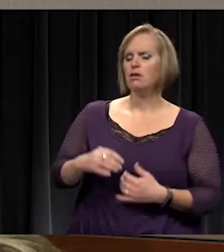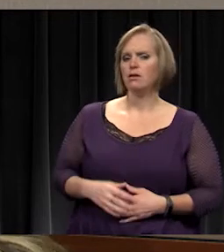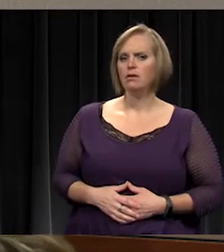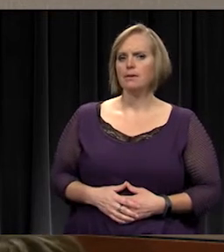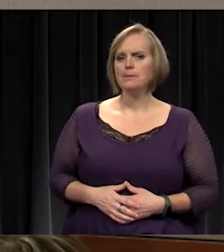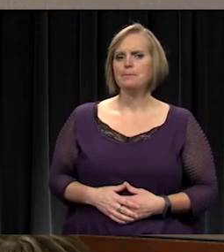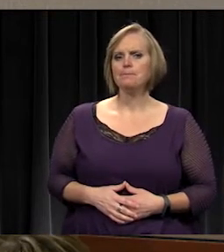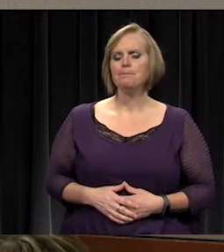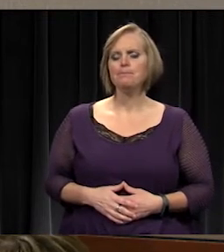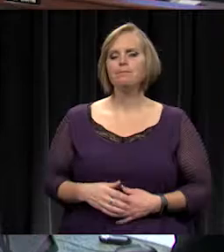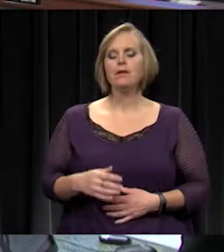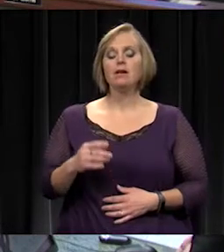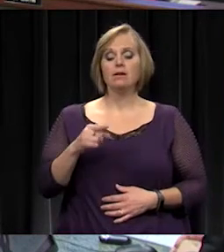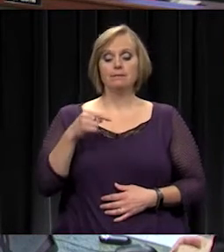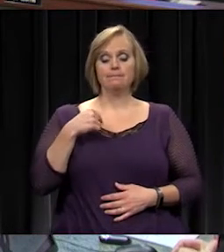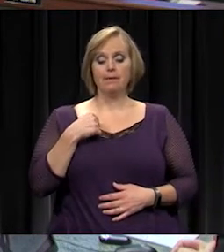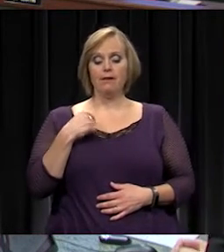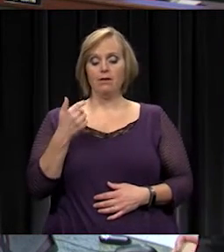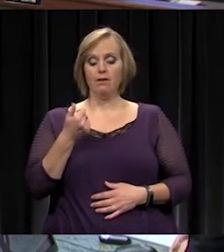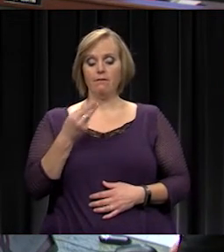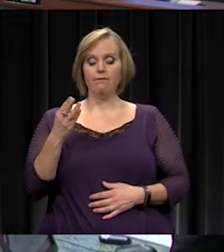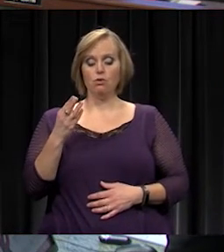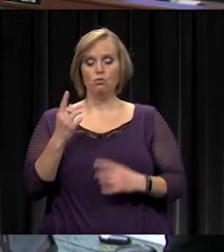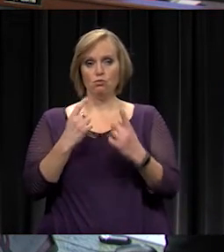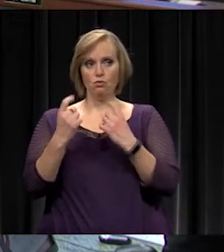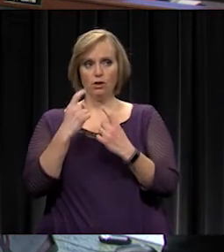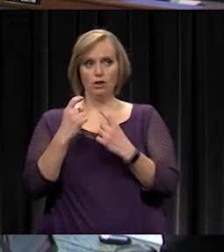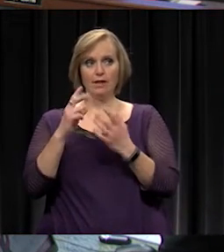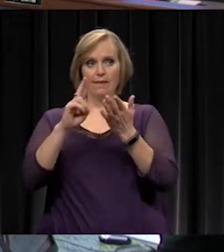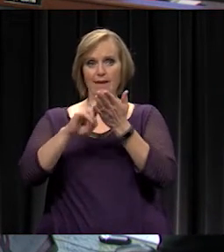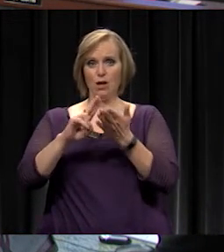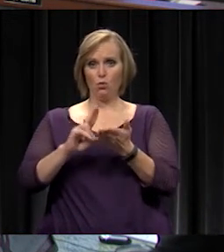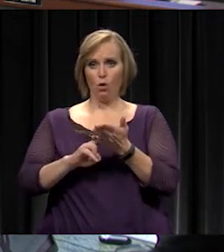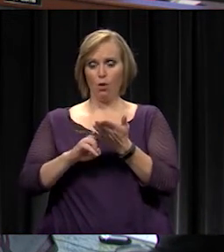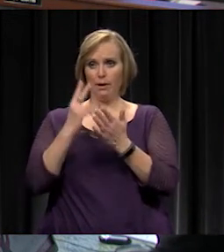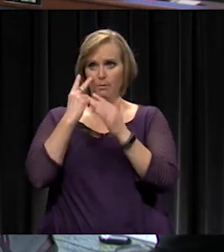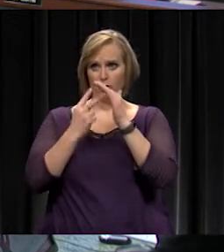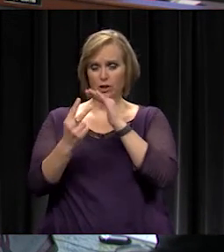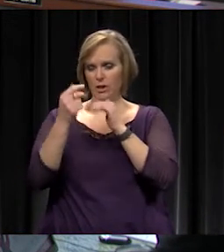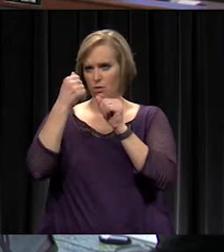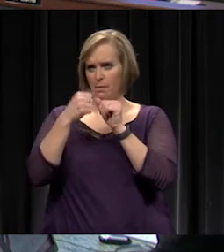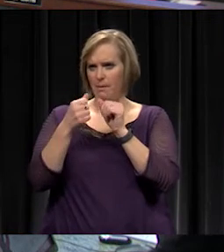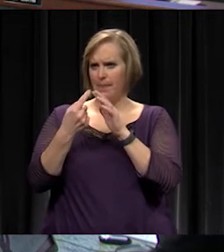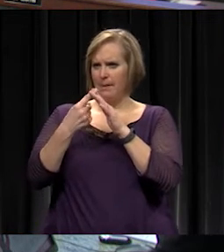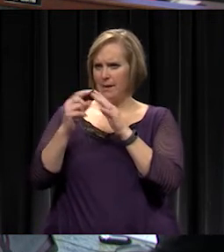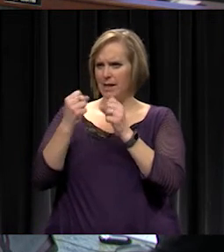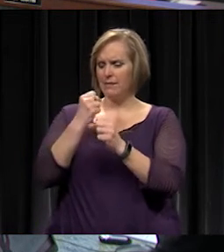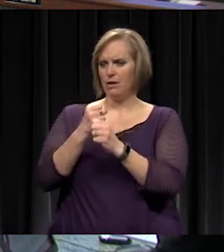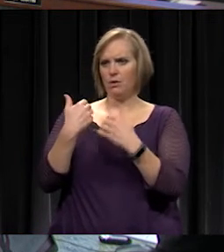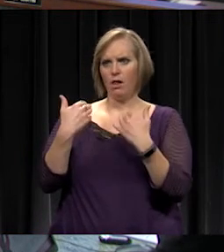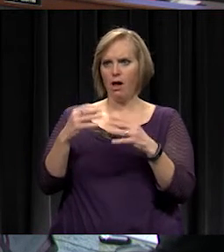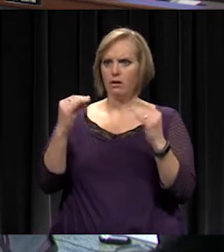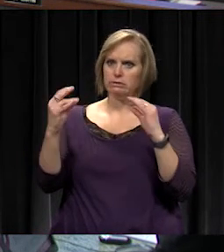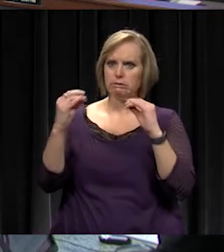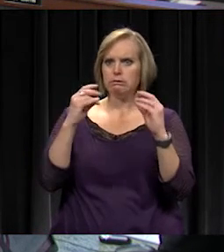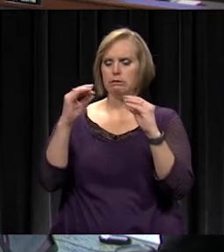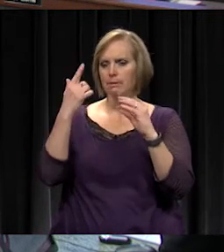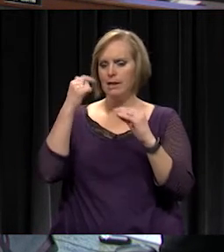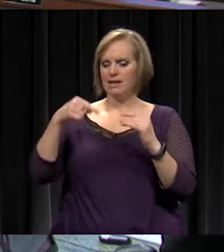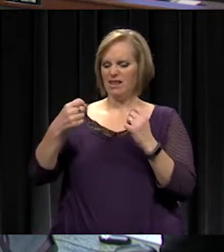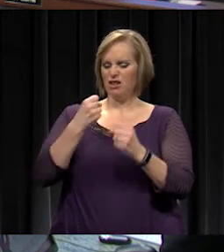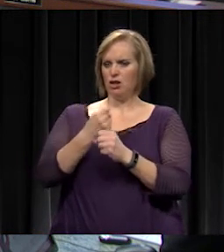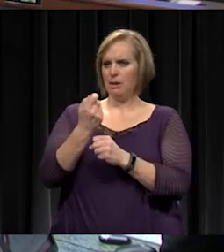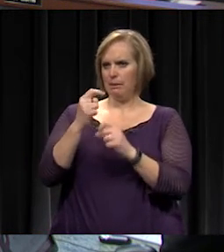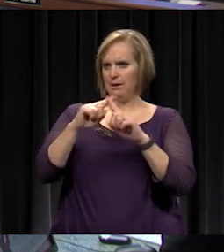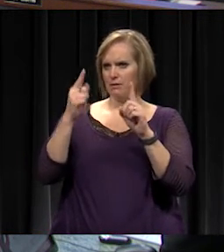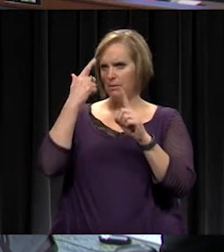I have a couple questions. Yes. The enrollment projections, I remember at the beginning of the year there was a lot of hubbub because this year was a little different that we